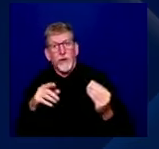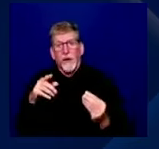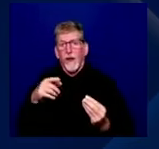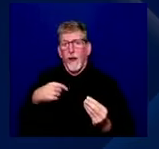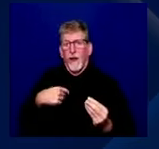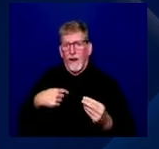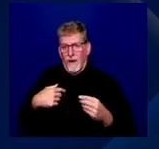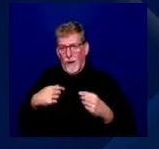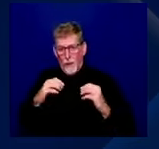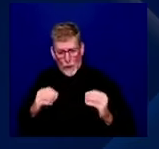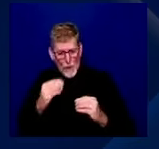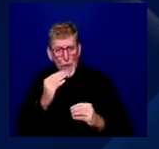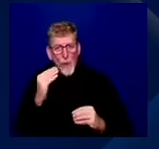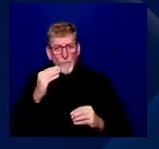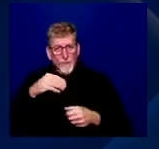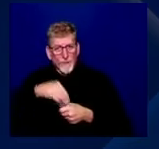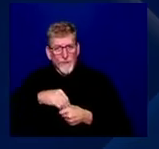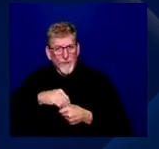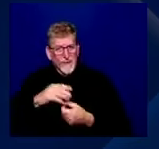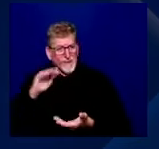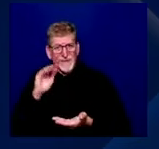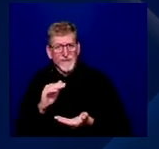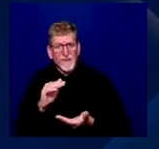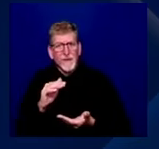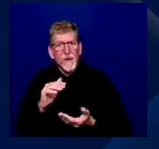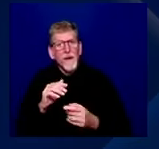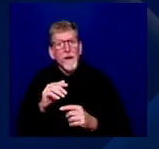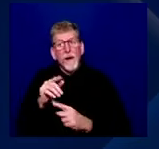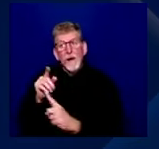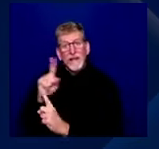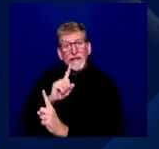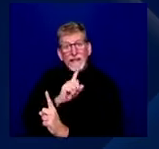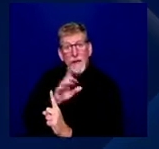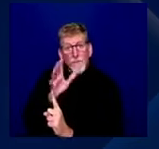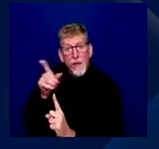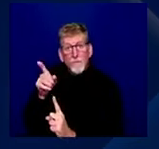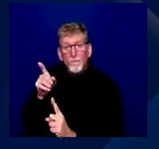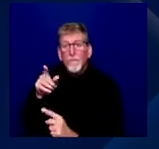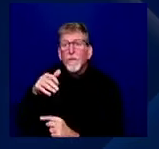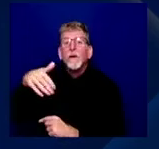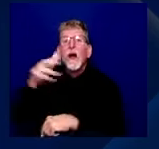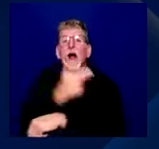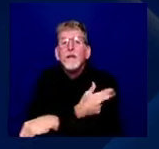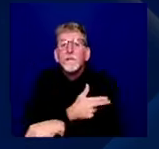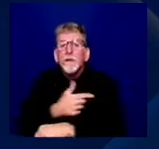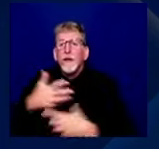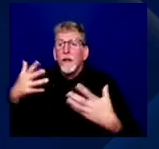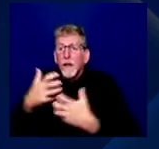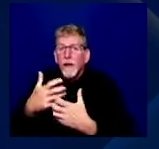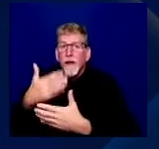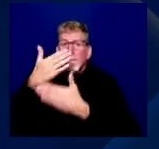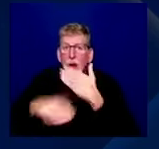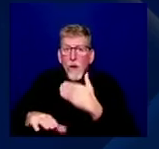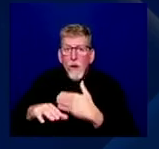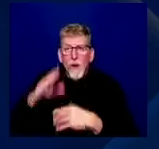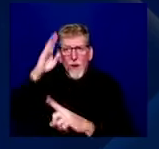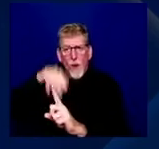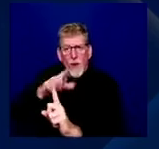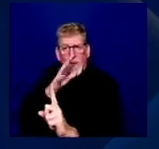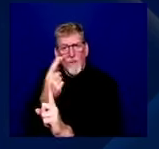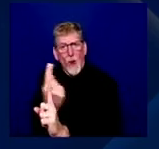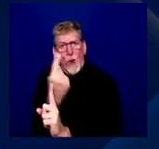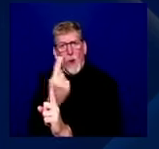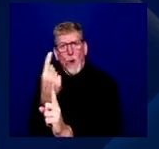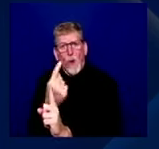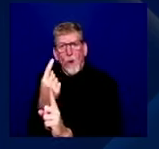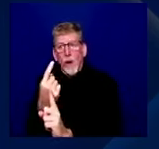think about those single moms who go to the hospital and know they're going to be raising these kids alone, and then they die. And what kind of, where